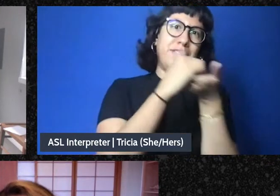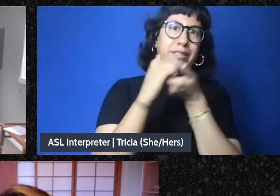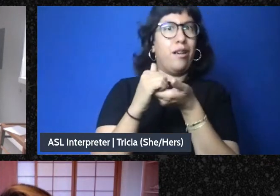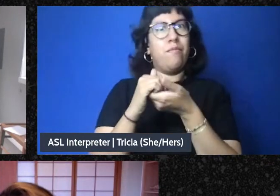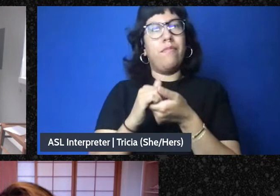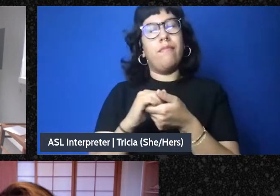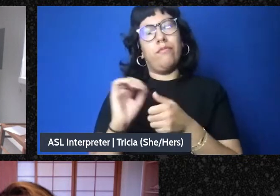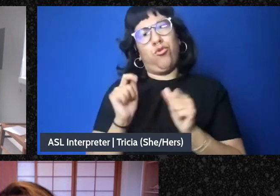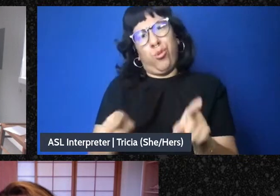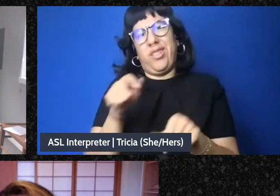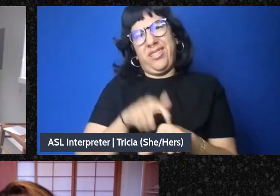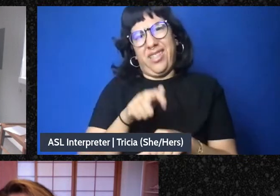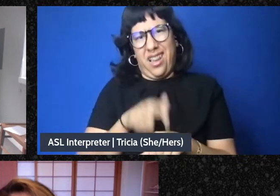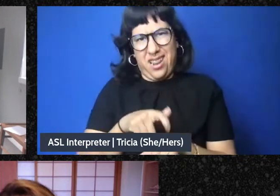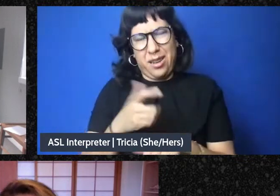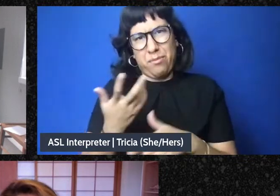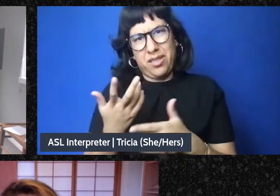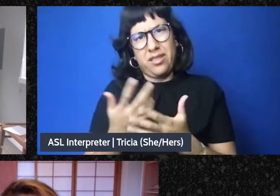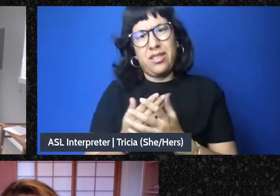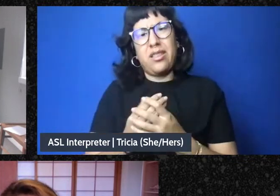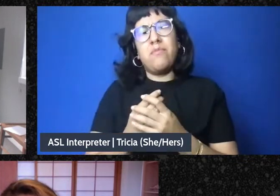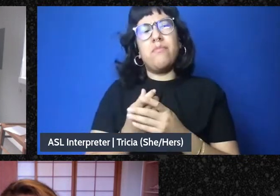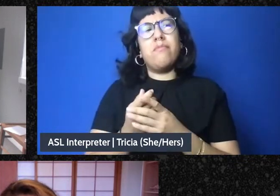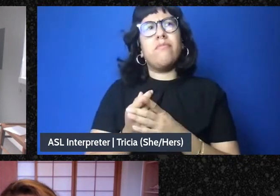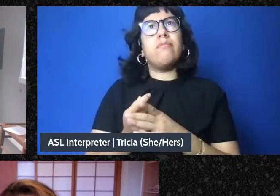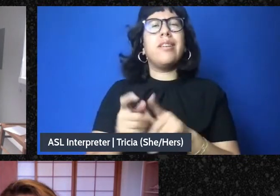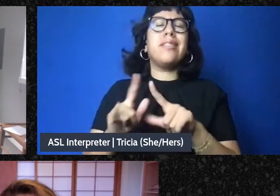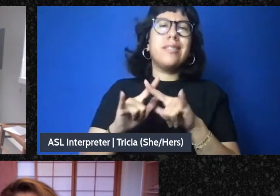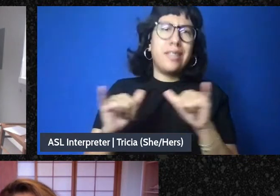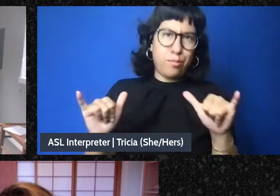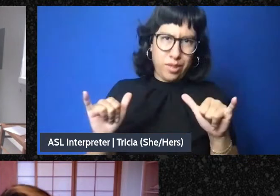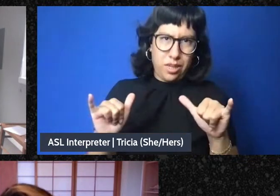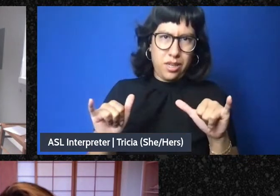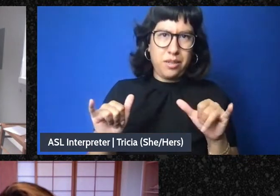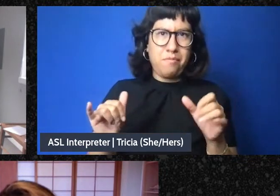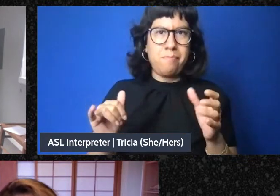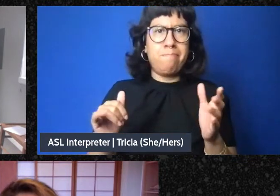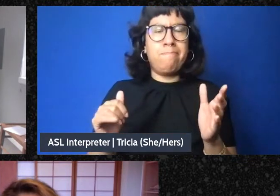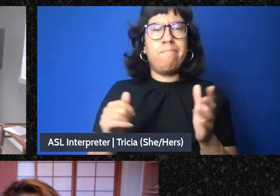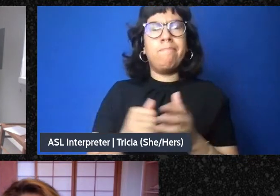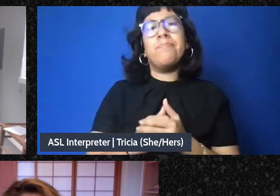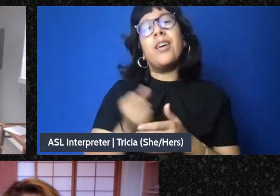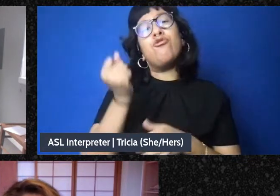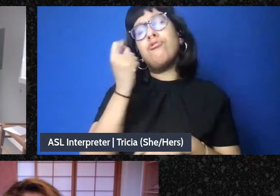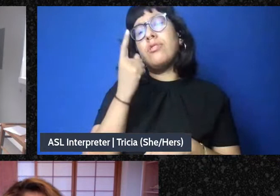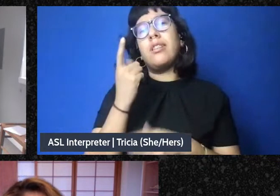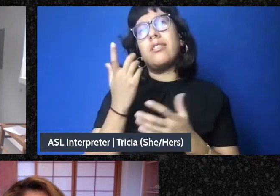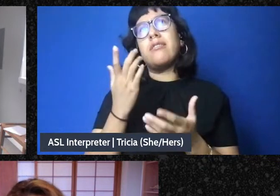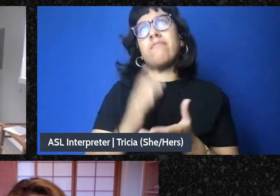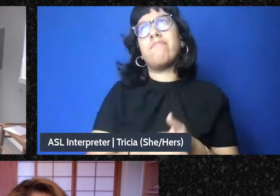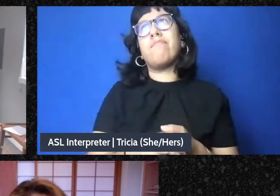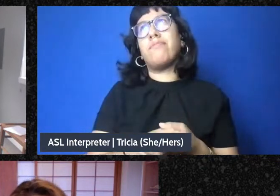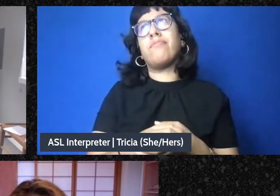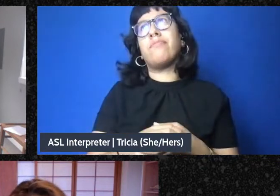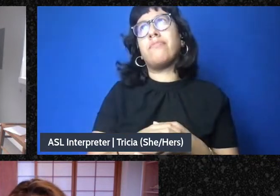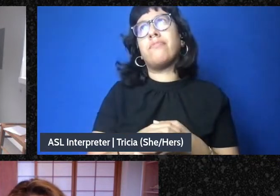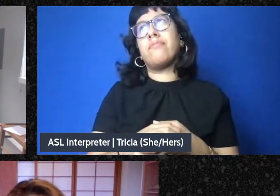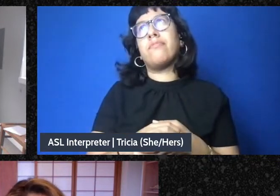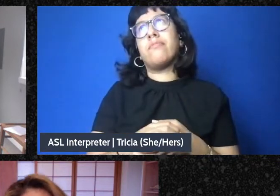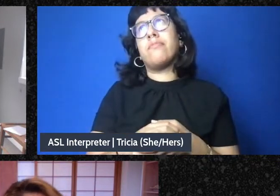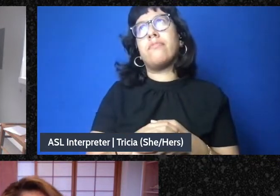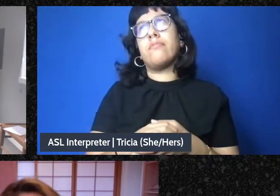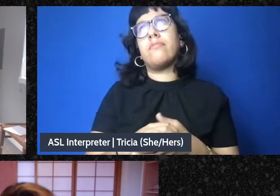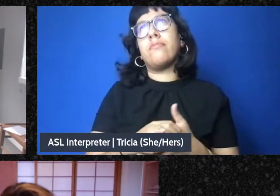But also understanding that that is not historically divorced from